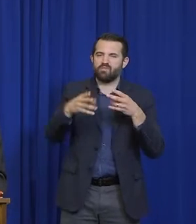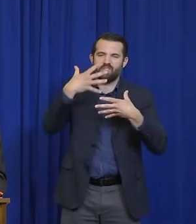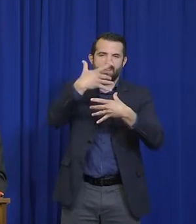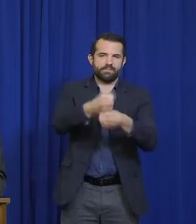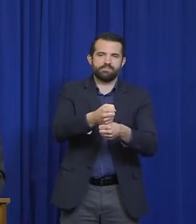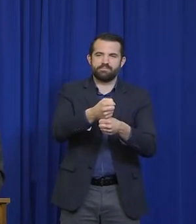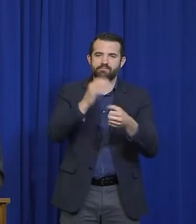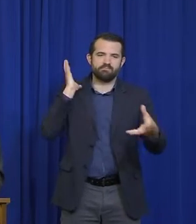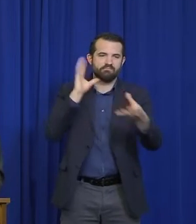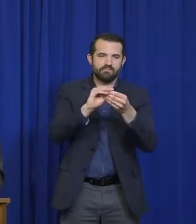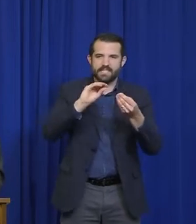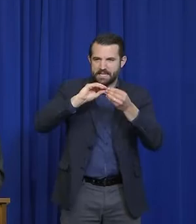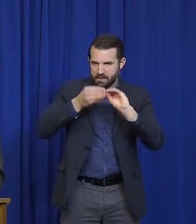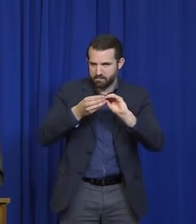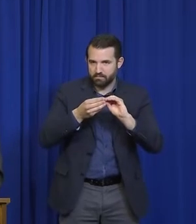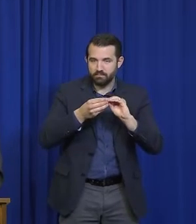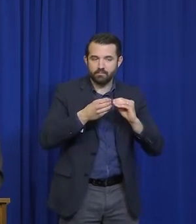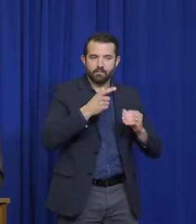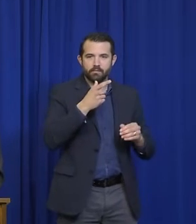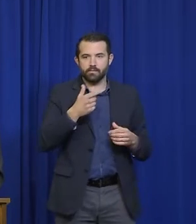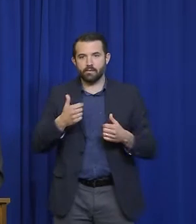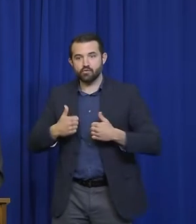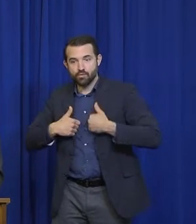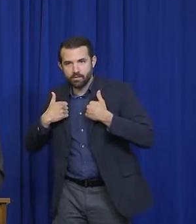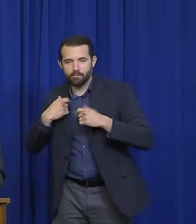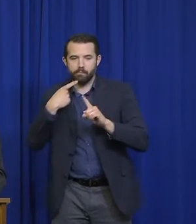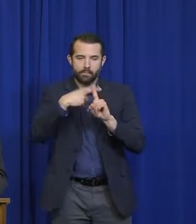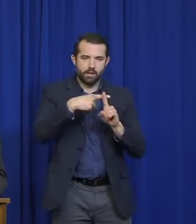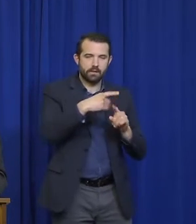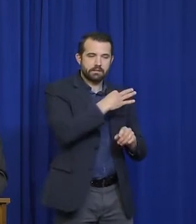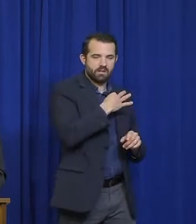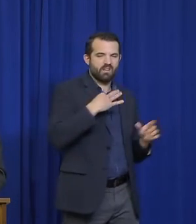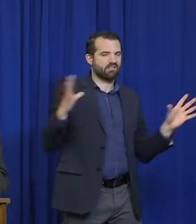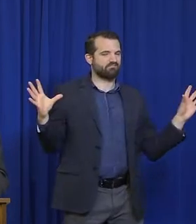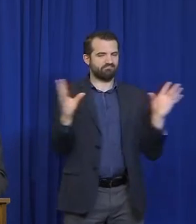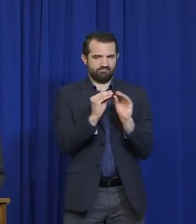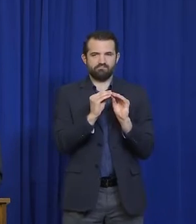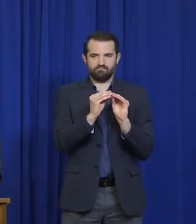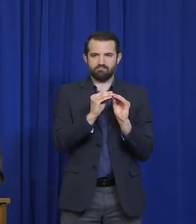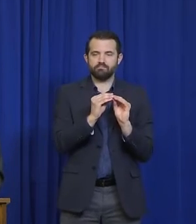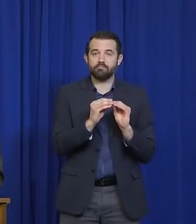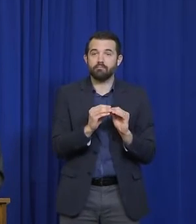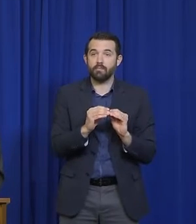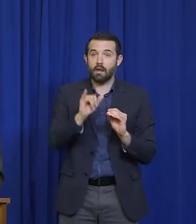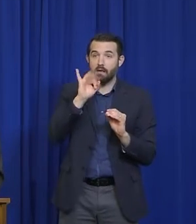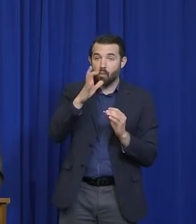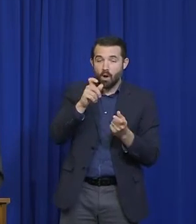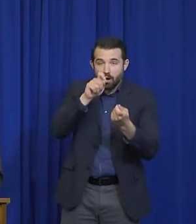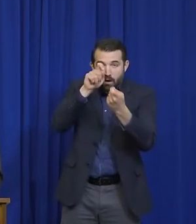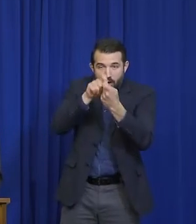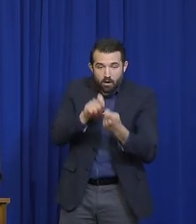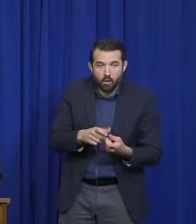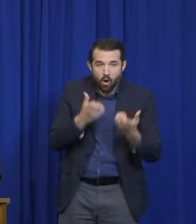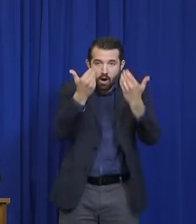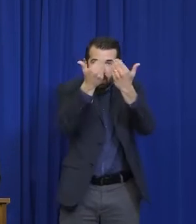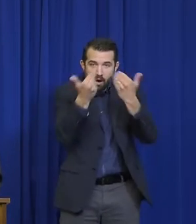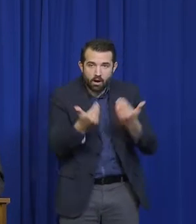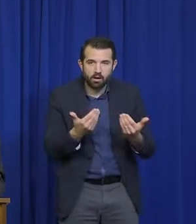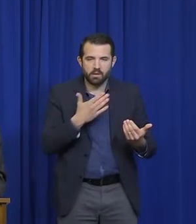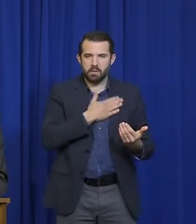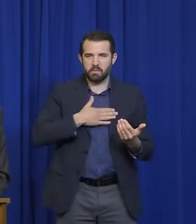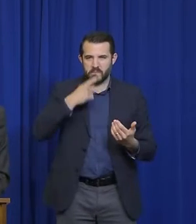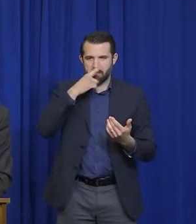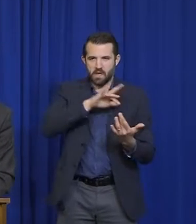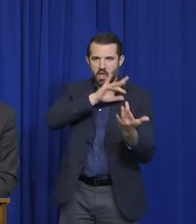number of residents and staff who are affected. If anyone would like the deeper numbers, our communications director can provide them.